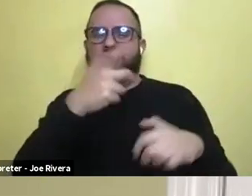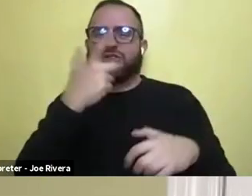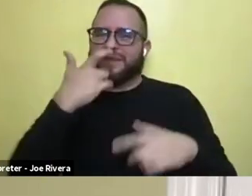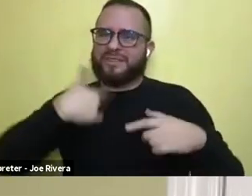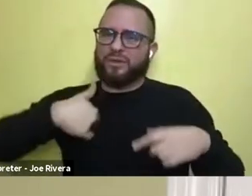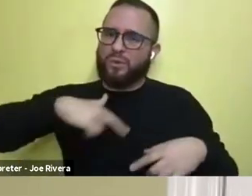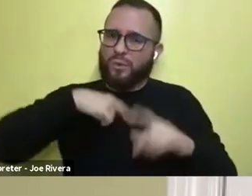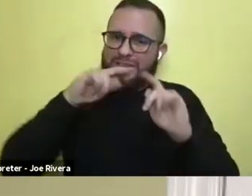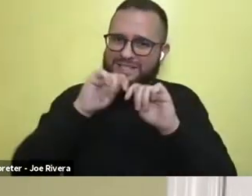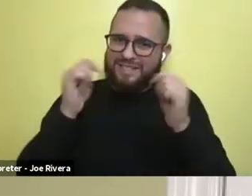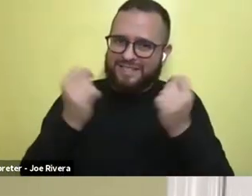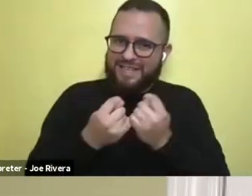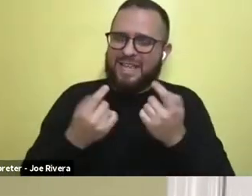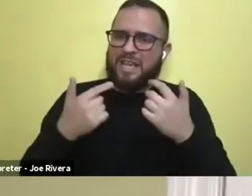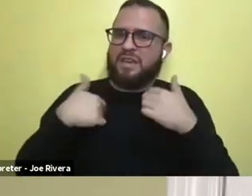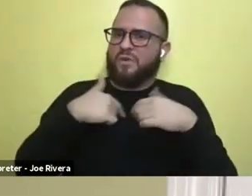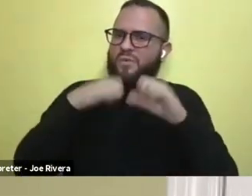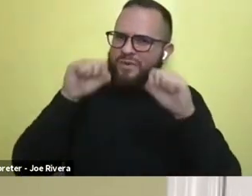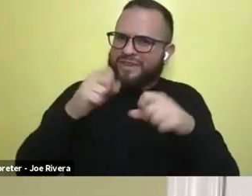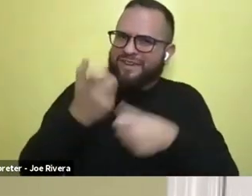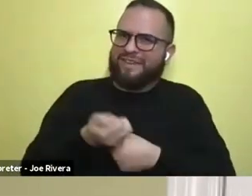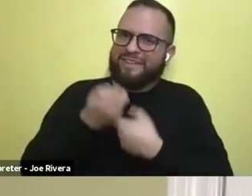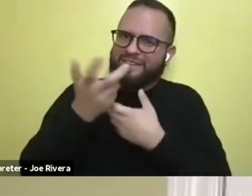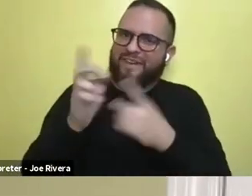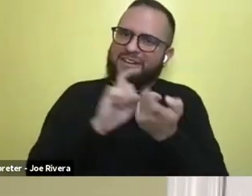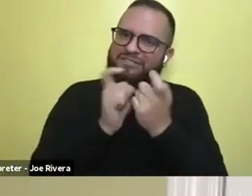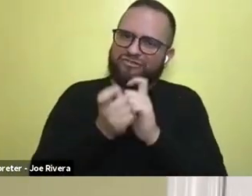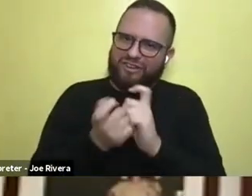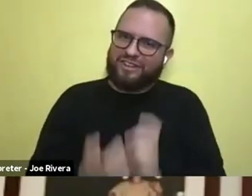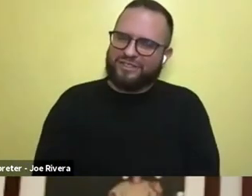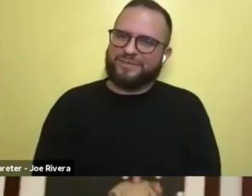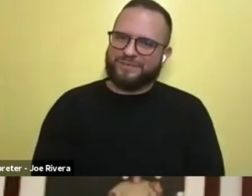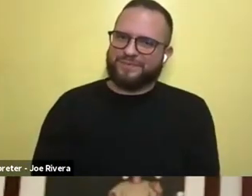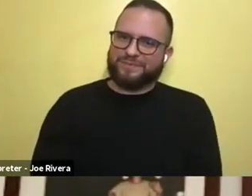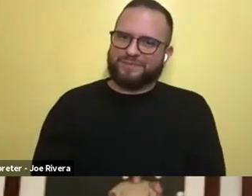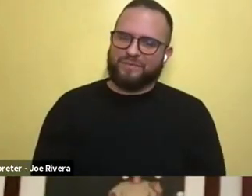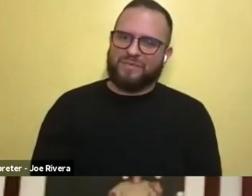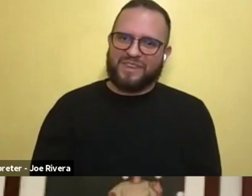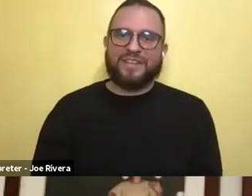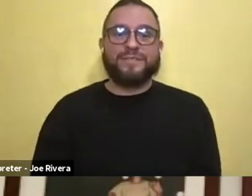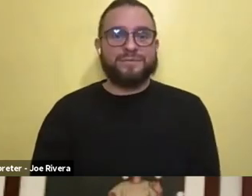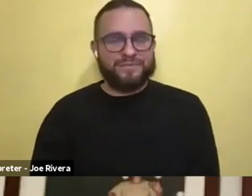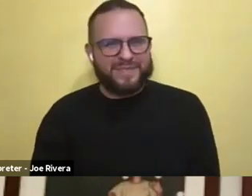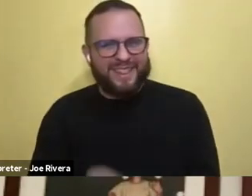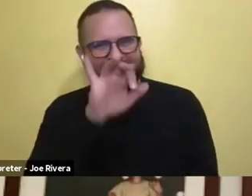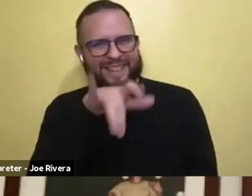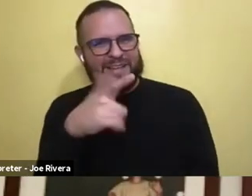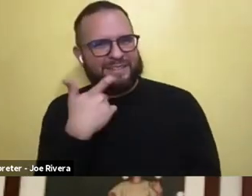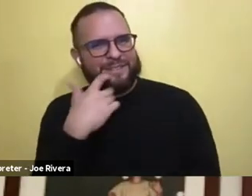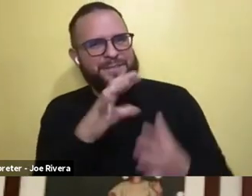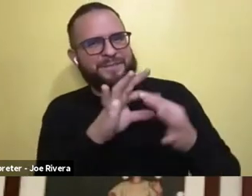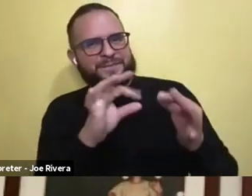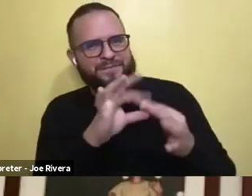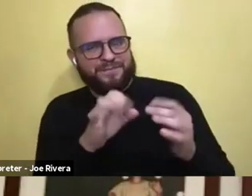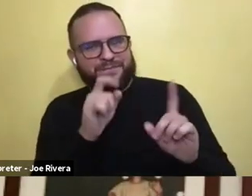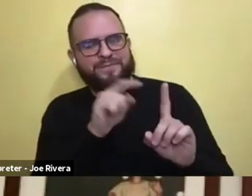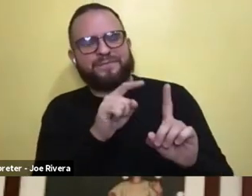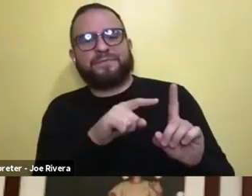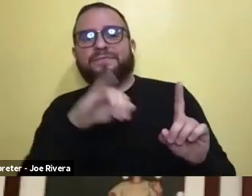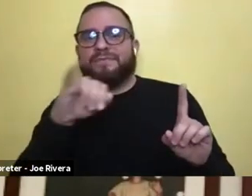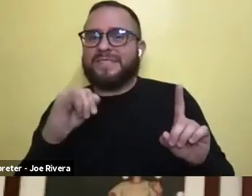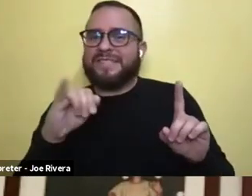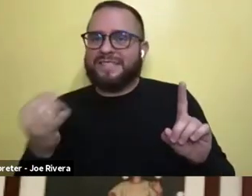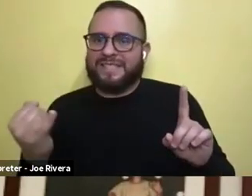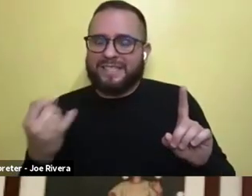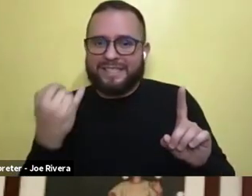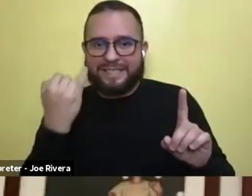capable to bring change. And just on that note, um, JJ, if there's any,